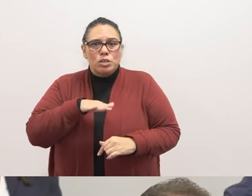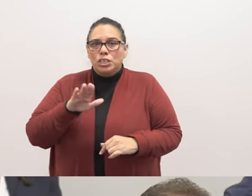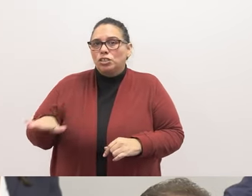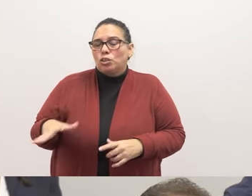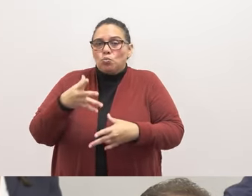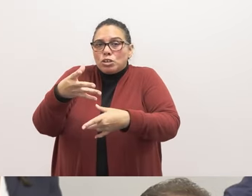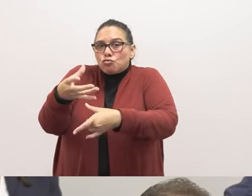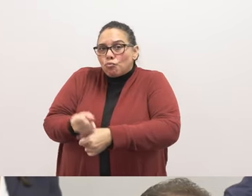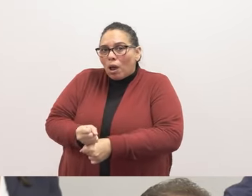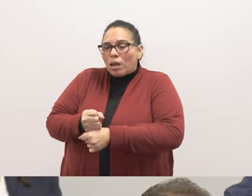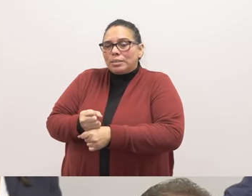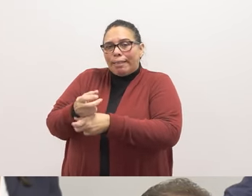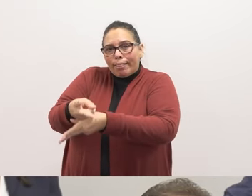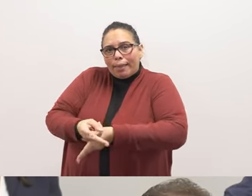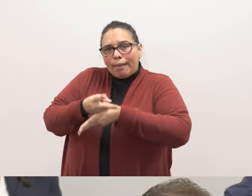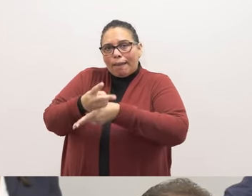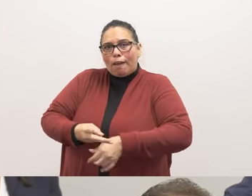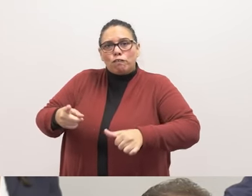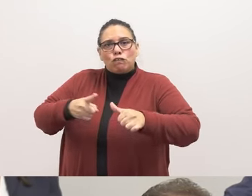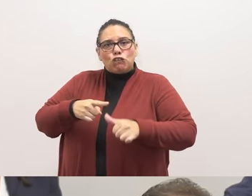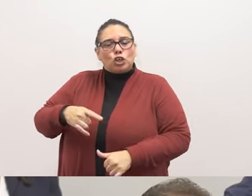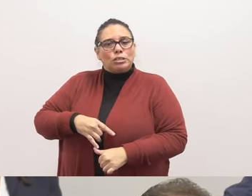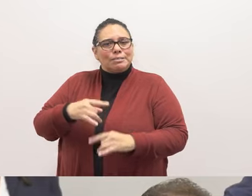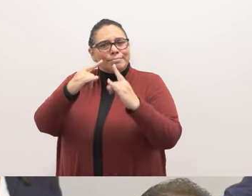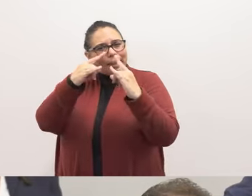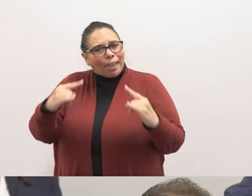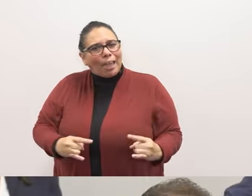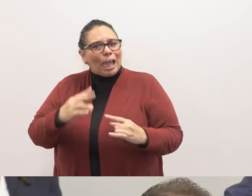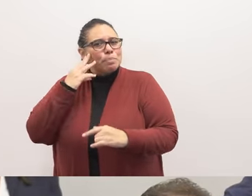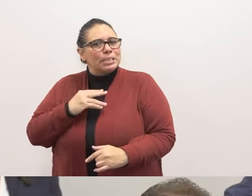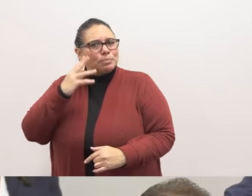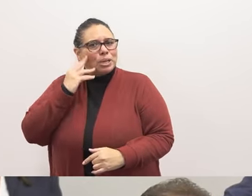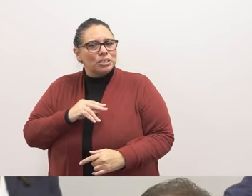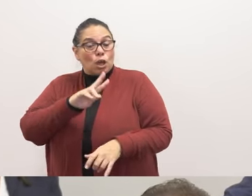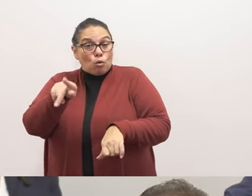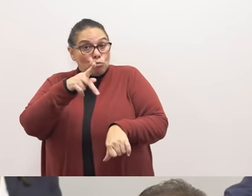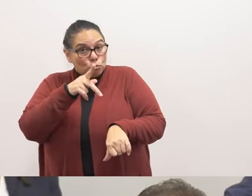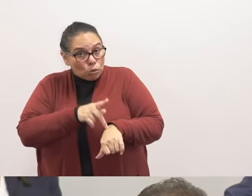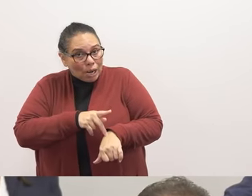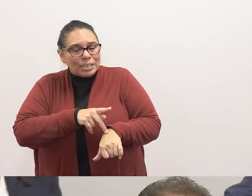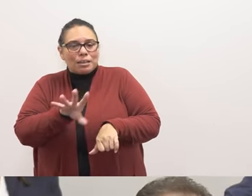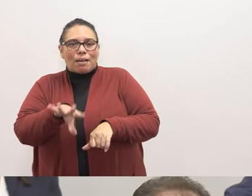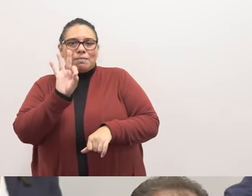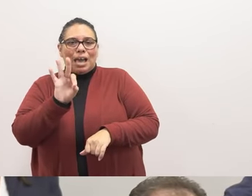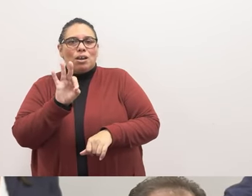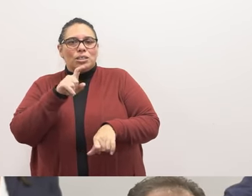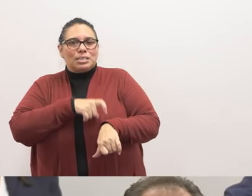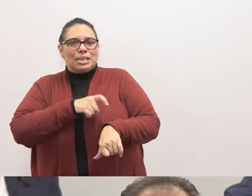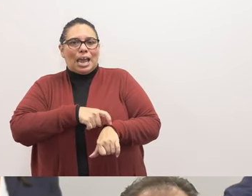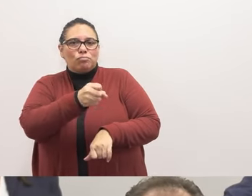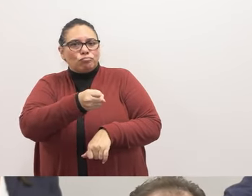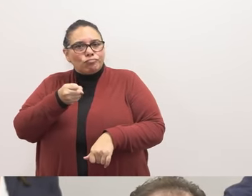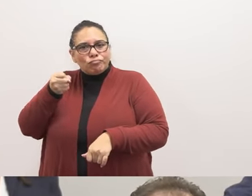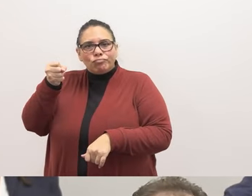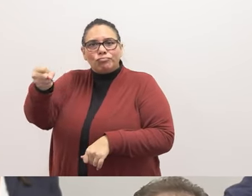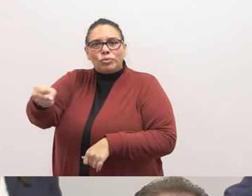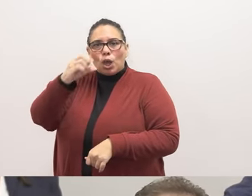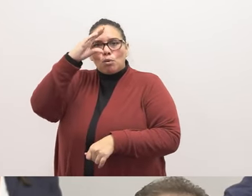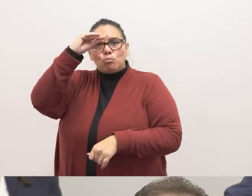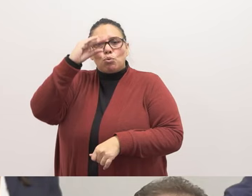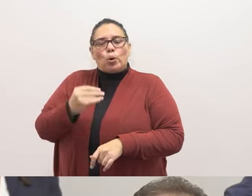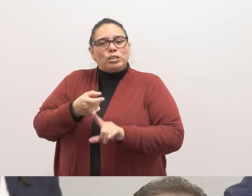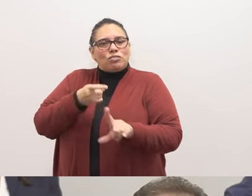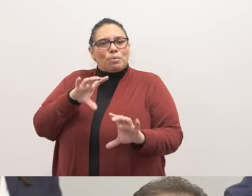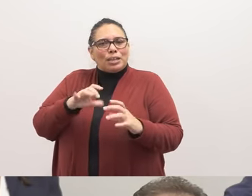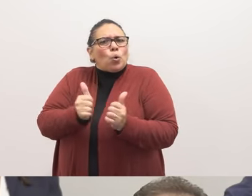entrusted in their care for their first camp experience. The principal did, however, find the time to remove the boys from class without parental